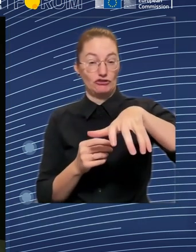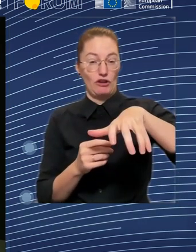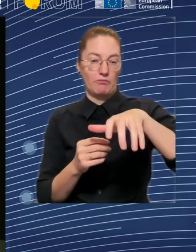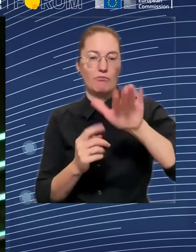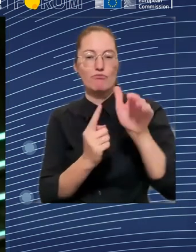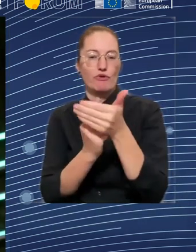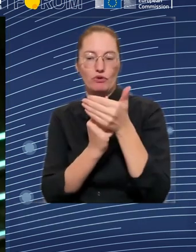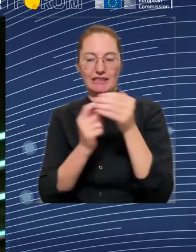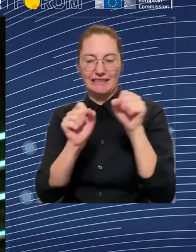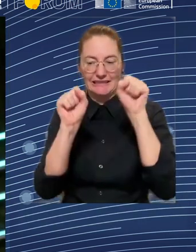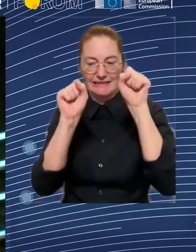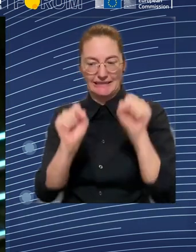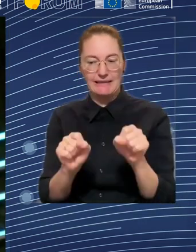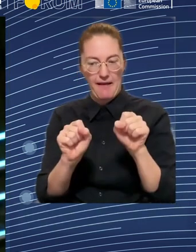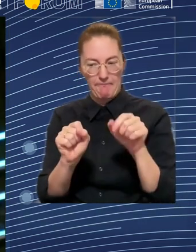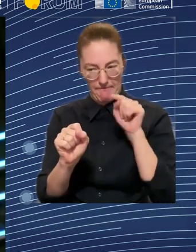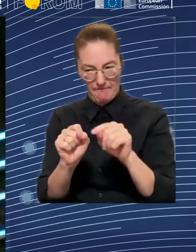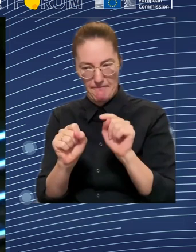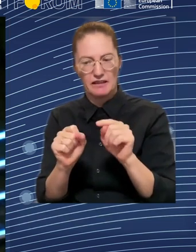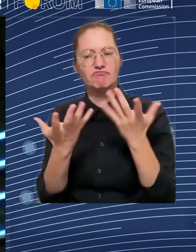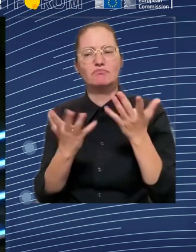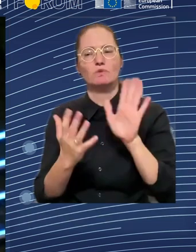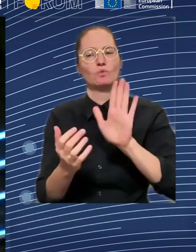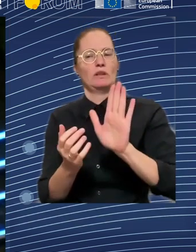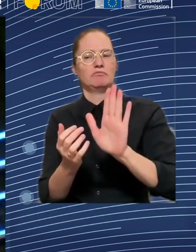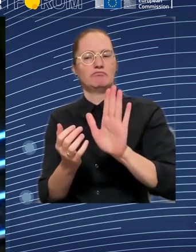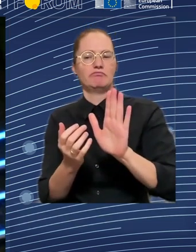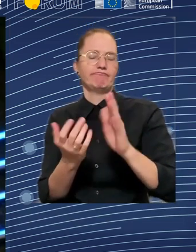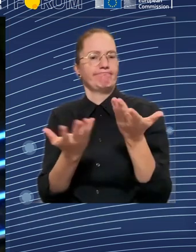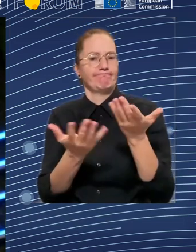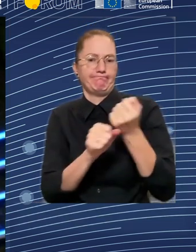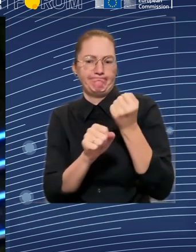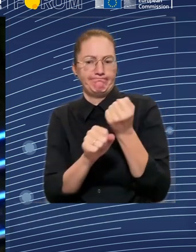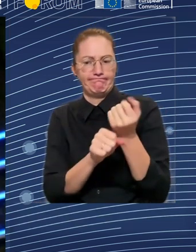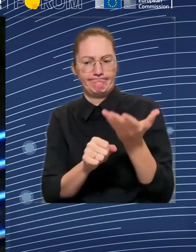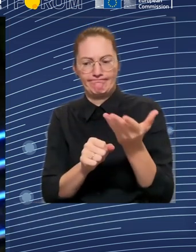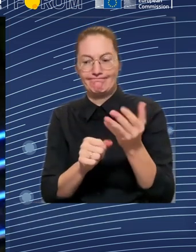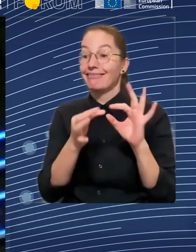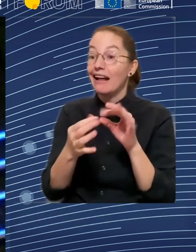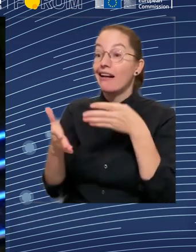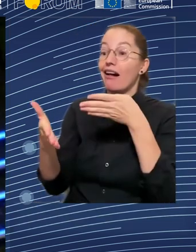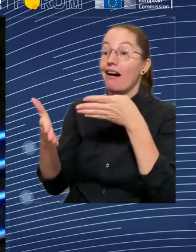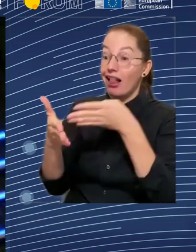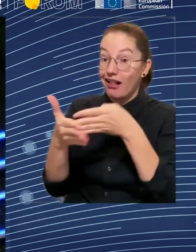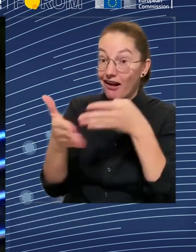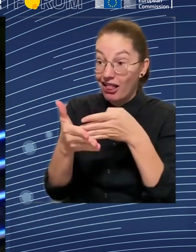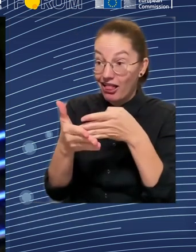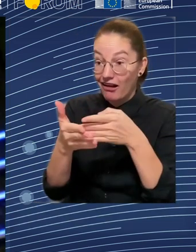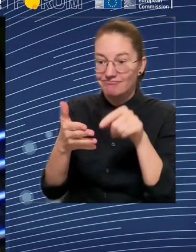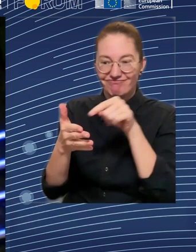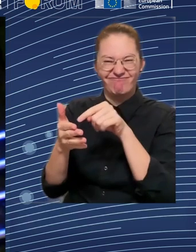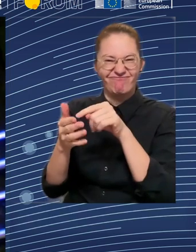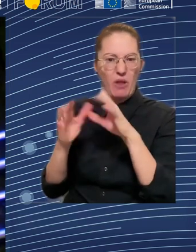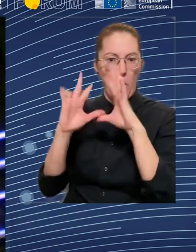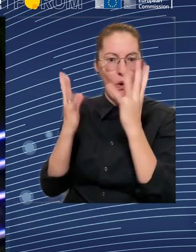facing, we have seen the importance of welfare states, and we are